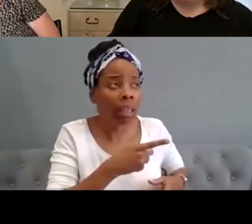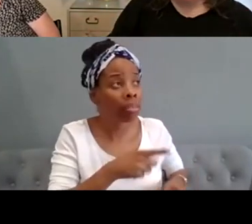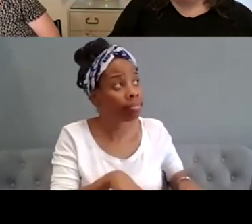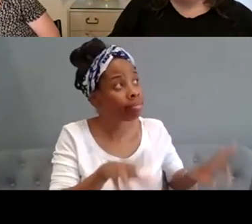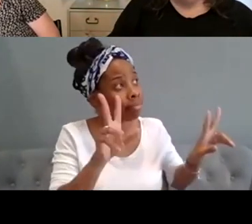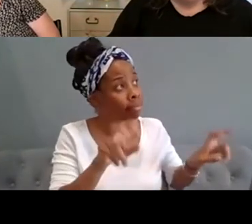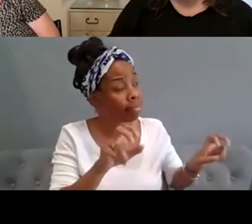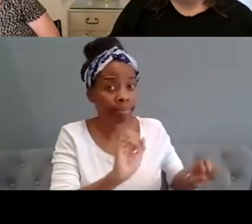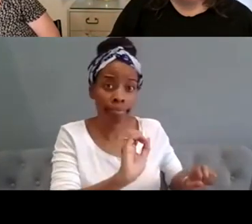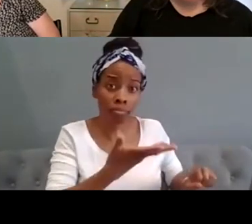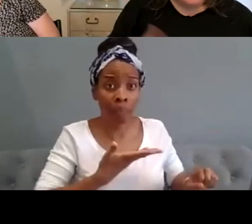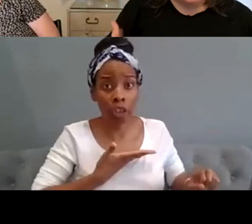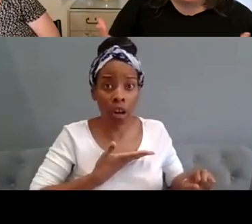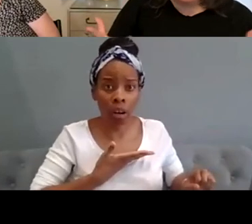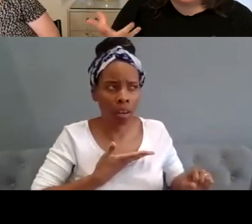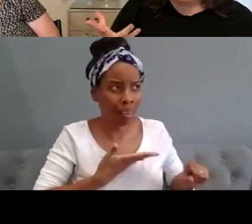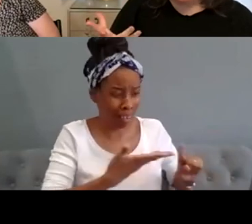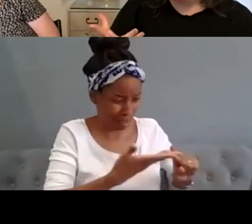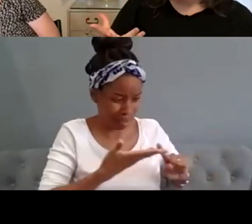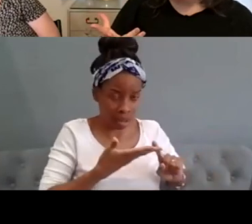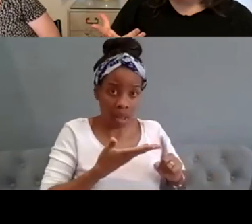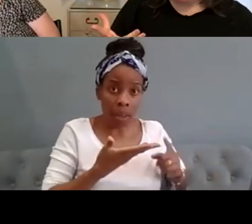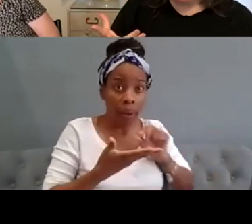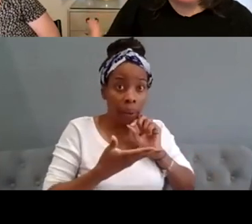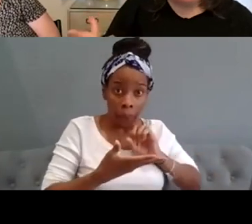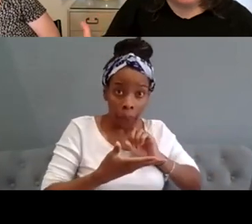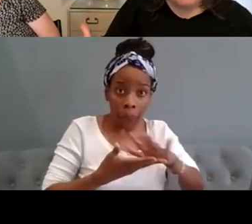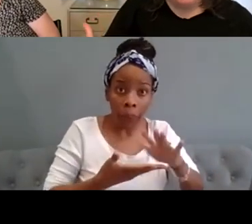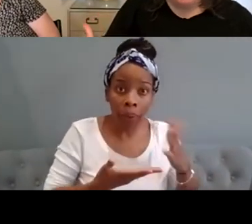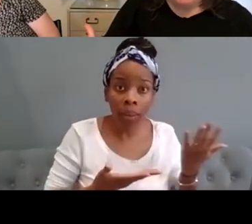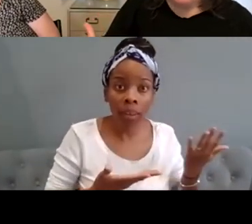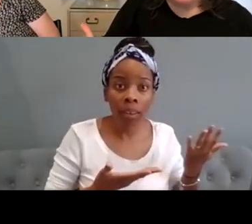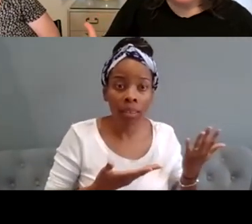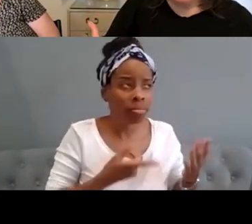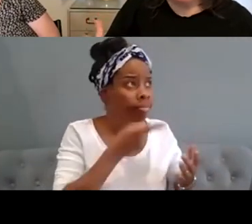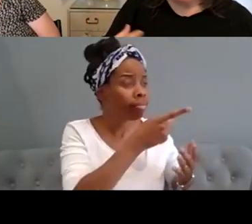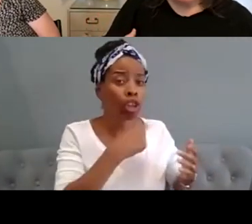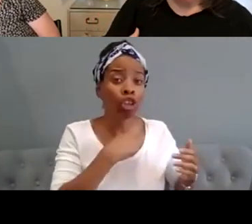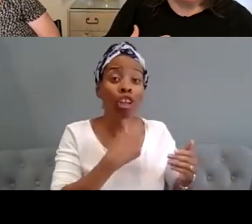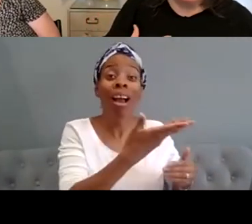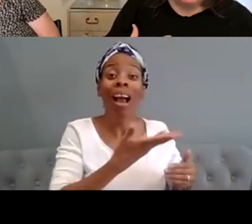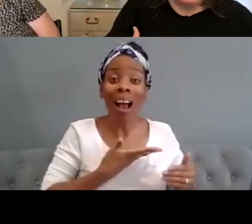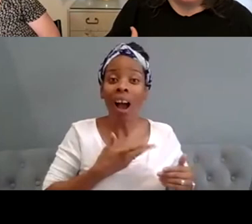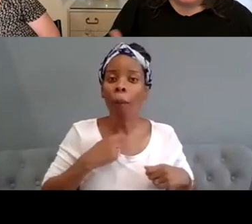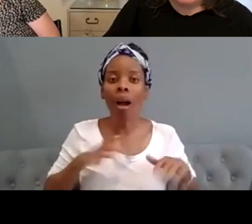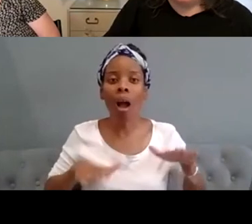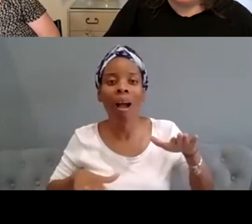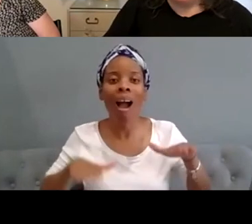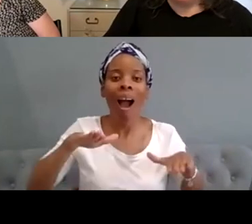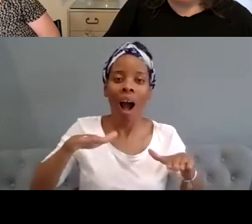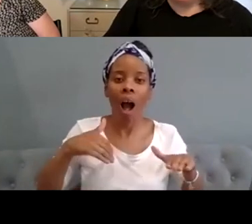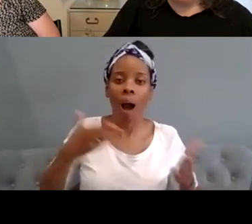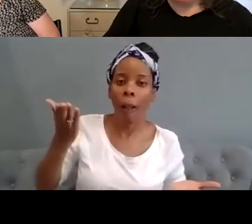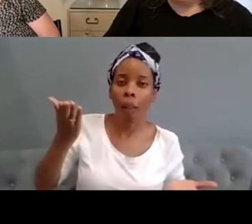part of a systemic you know way of leveling the playing field and it completely